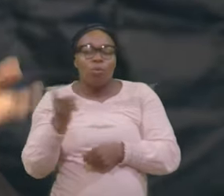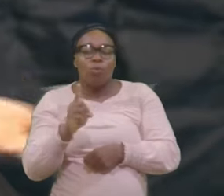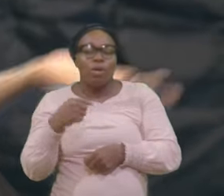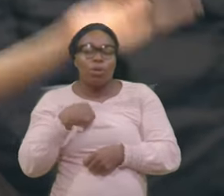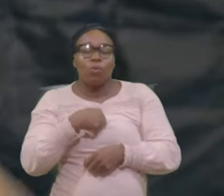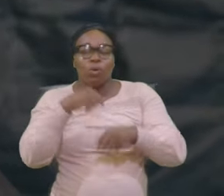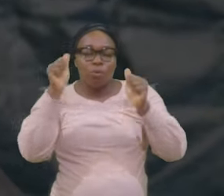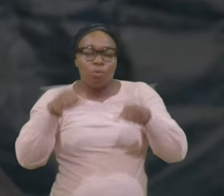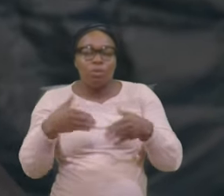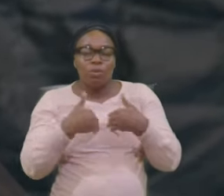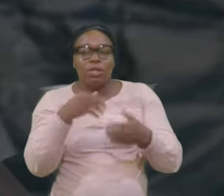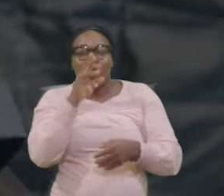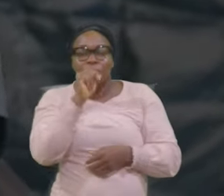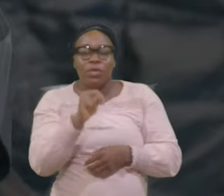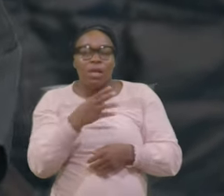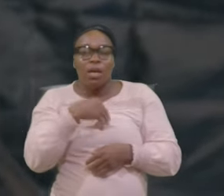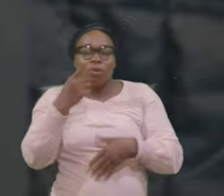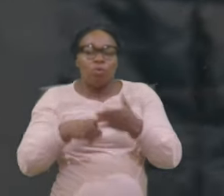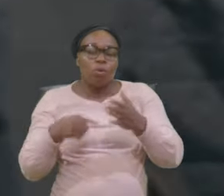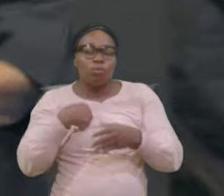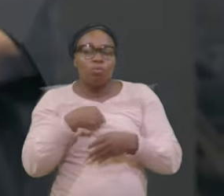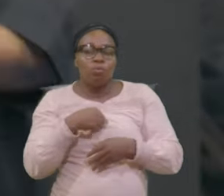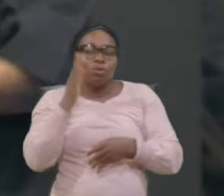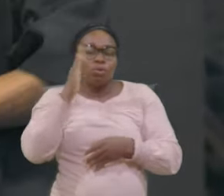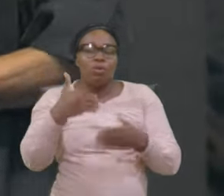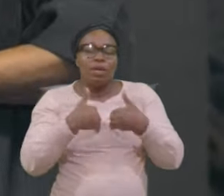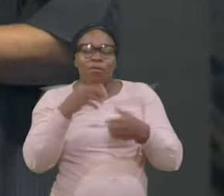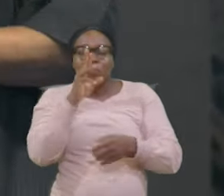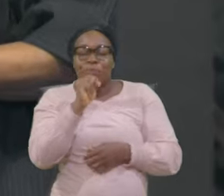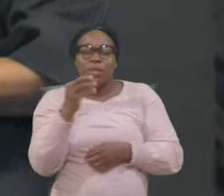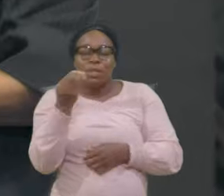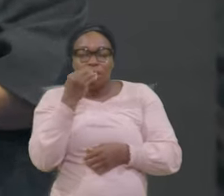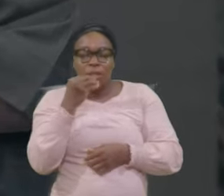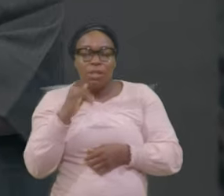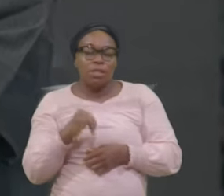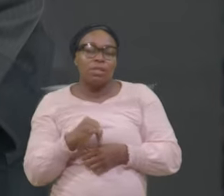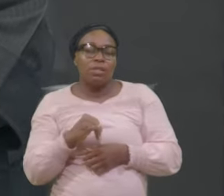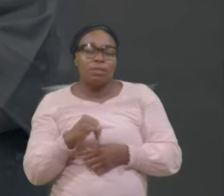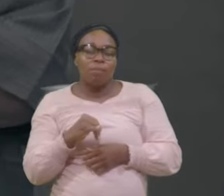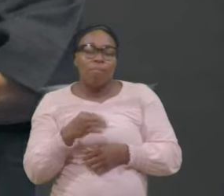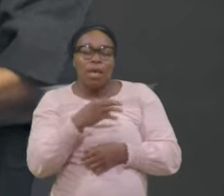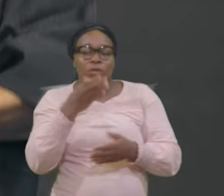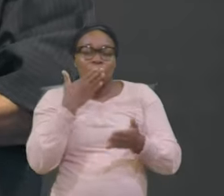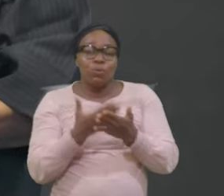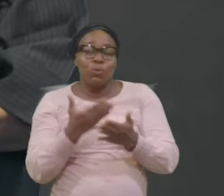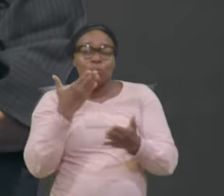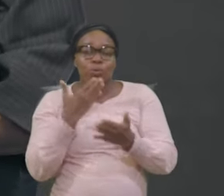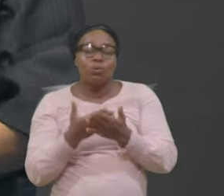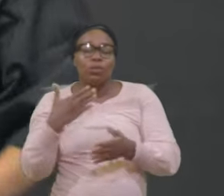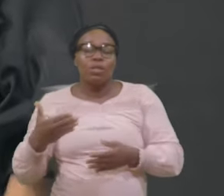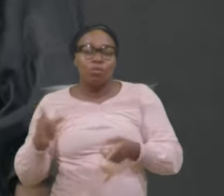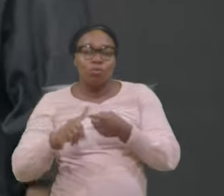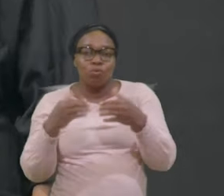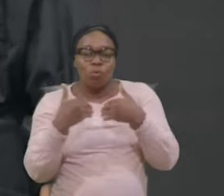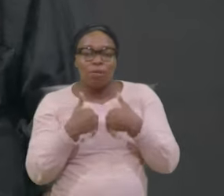been Eating Where we could Have been Living And the good Good things We could Have been Having And that Sometimes